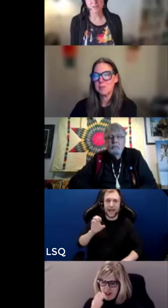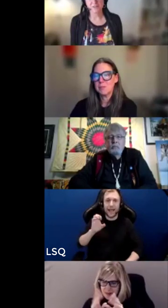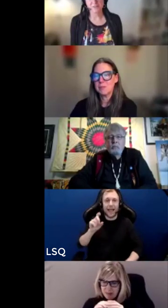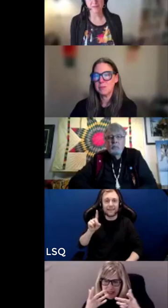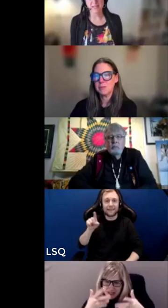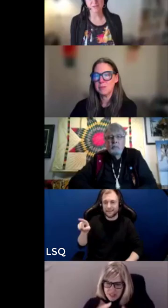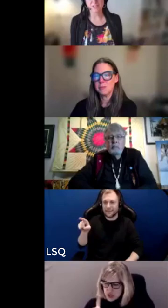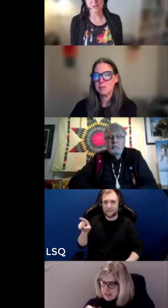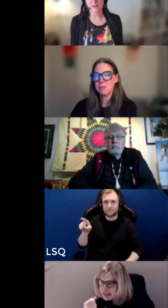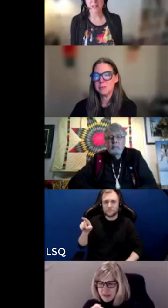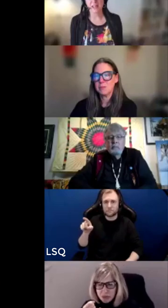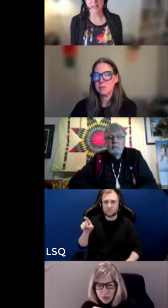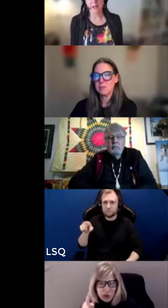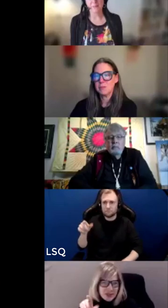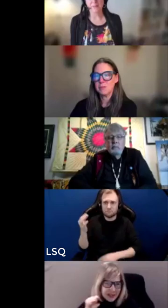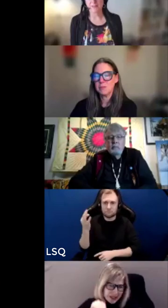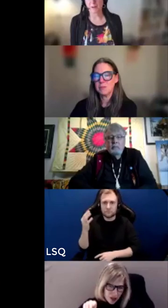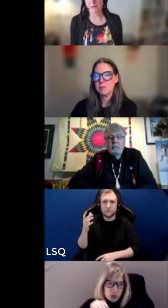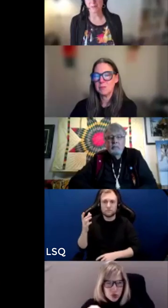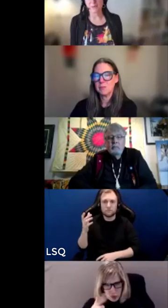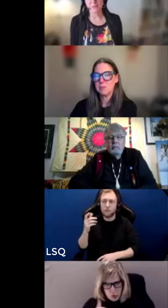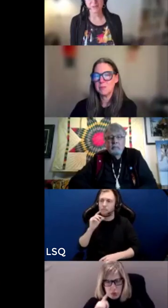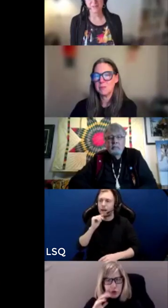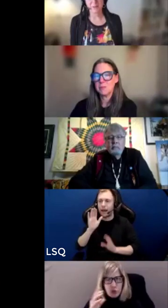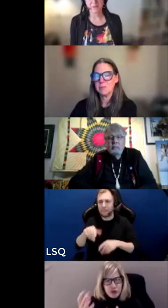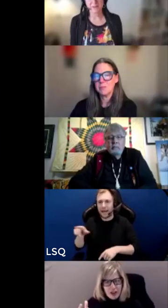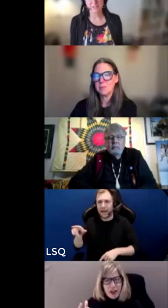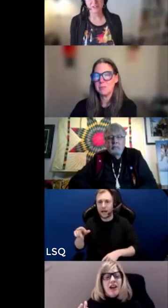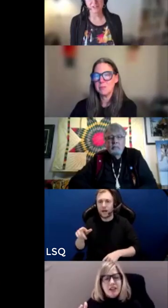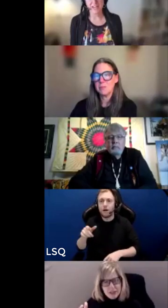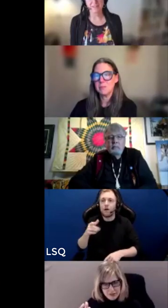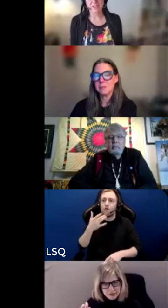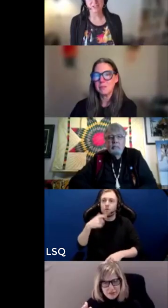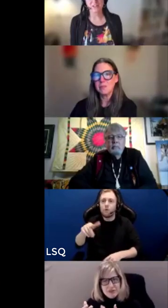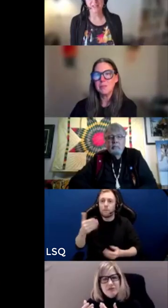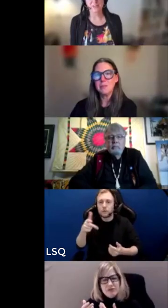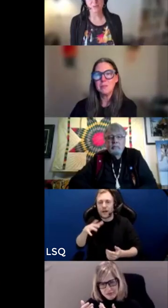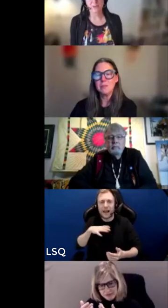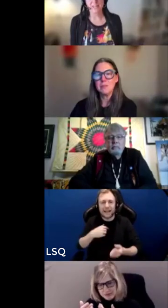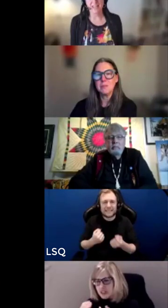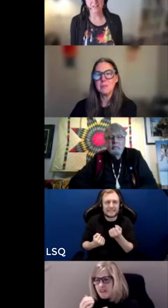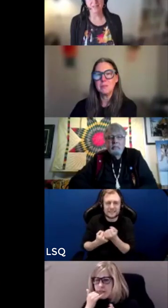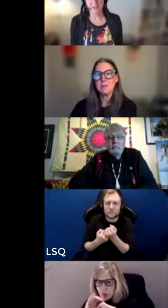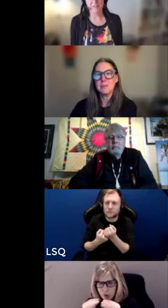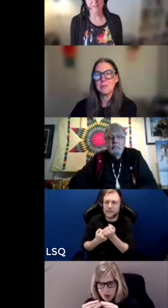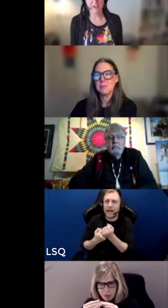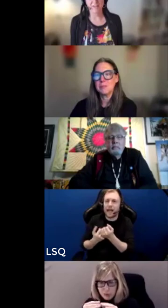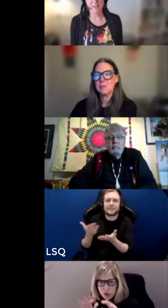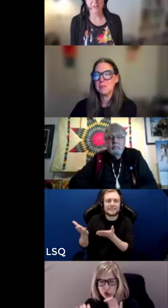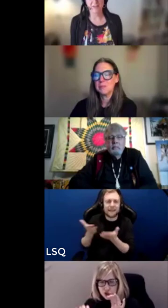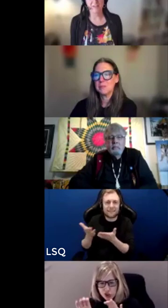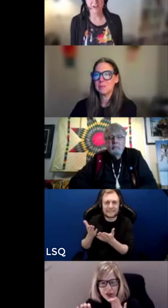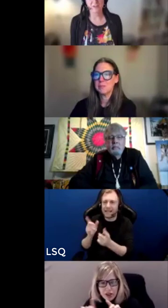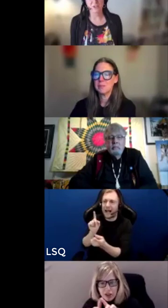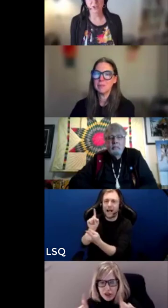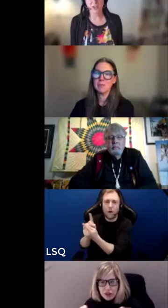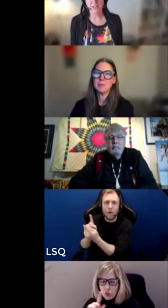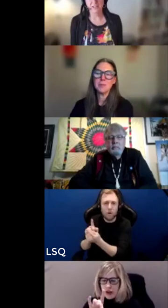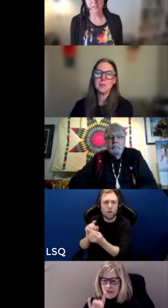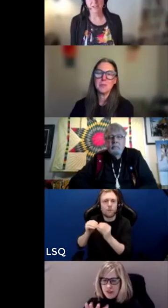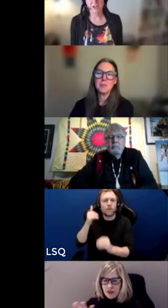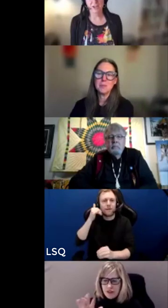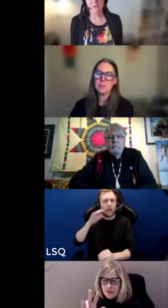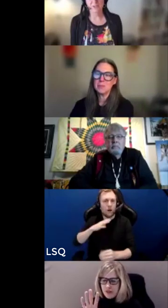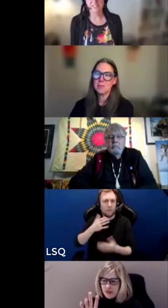support from a counselor the number will be available in our chat feature and that is one eight five five five five two